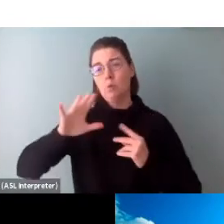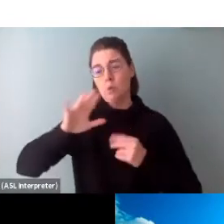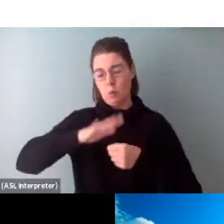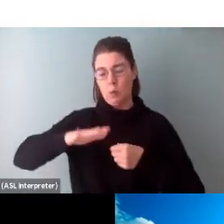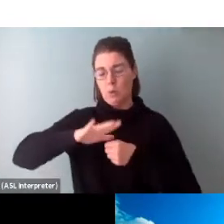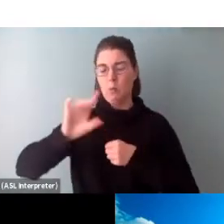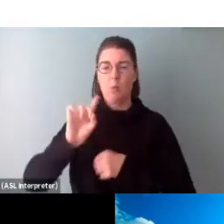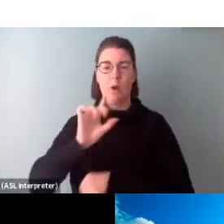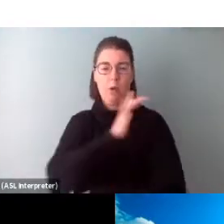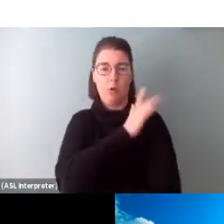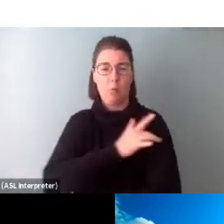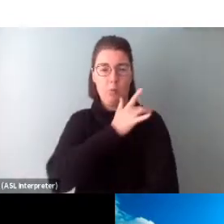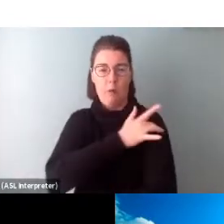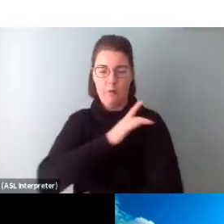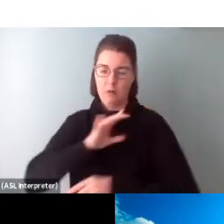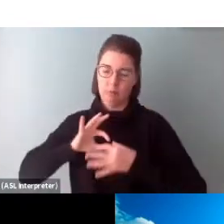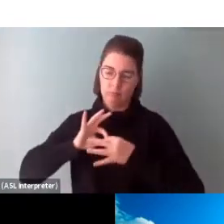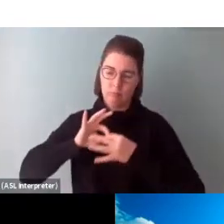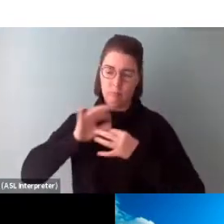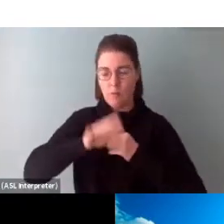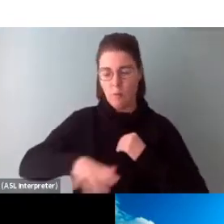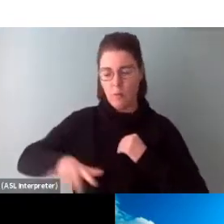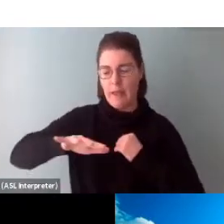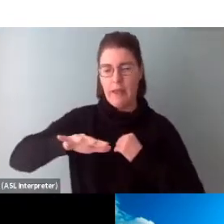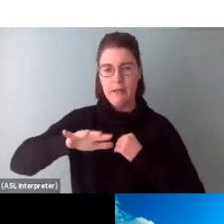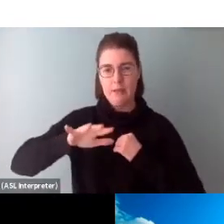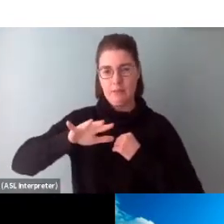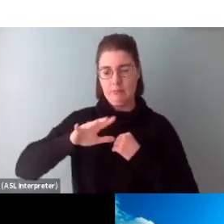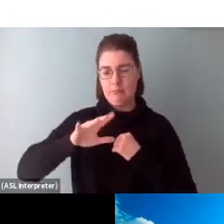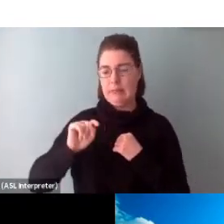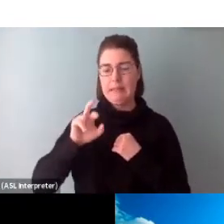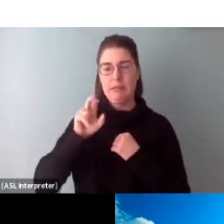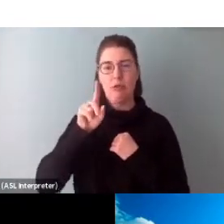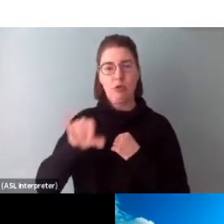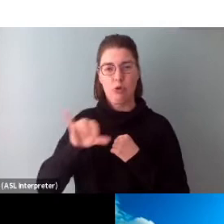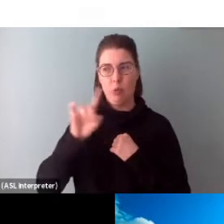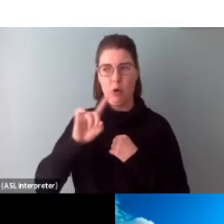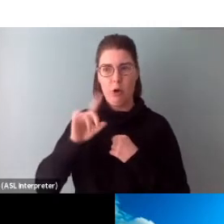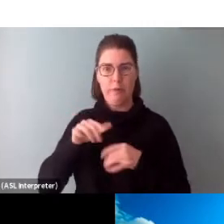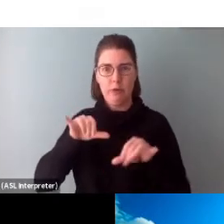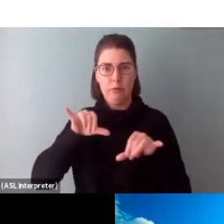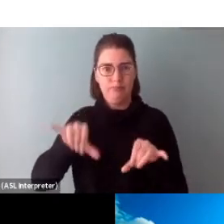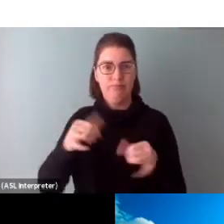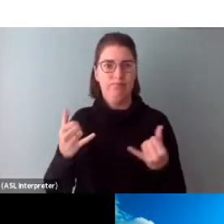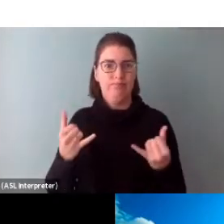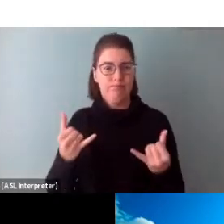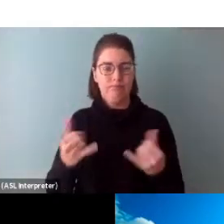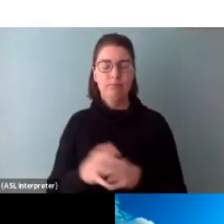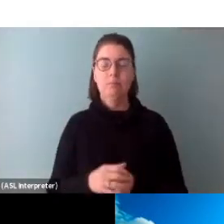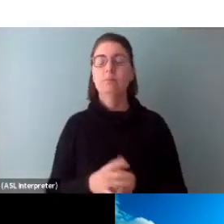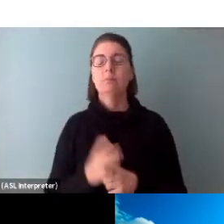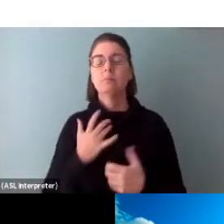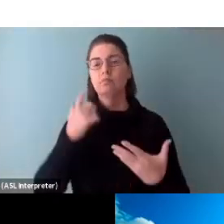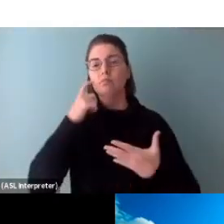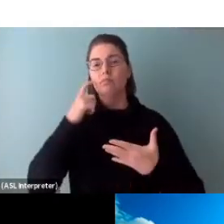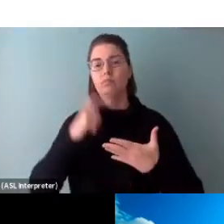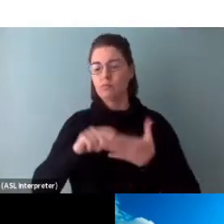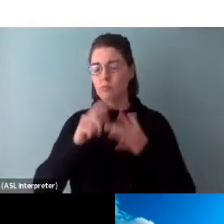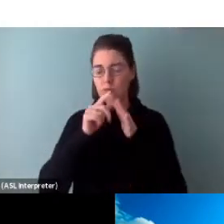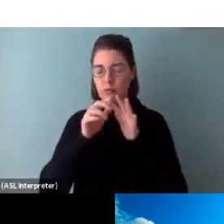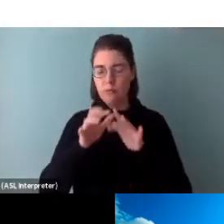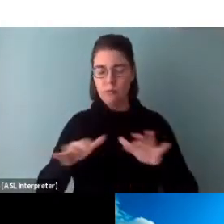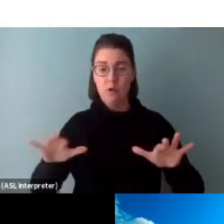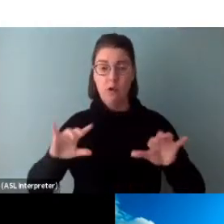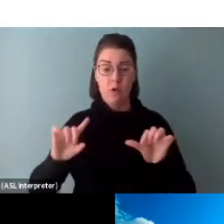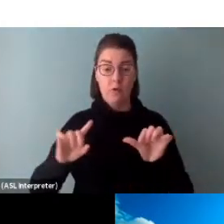the province with regard to the land and territory you find yourself on today. We would like to acknowledge the diversity of the